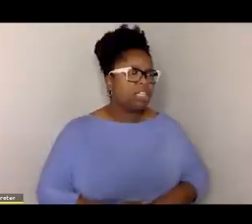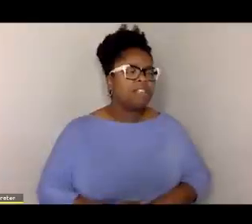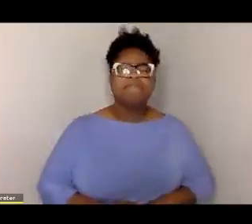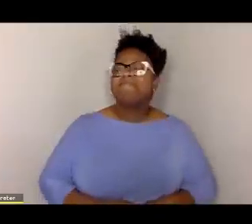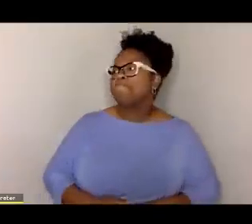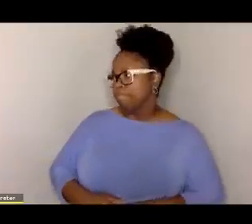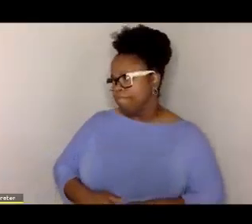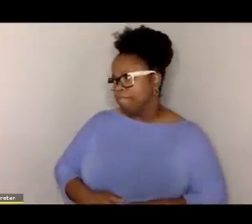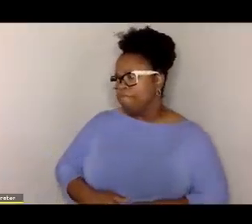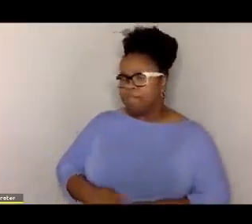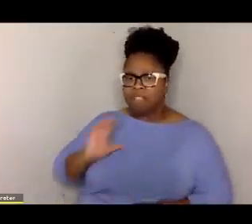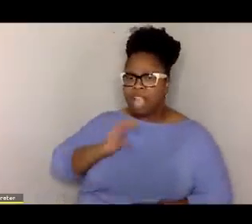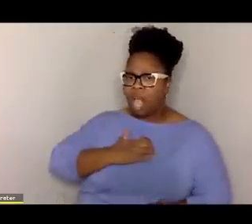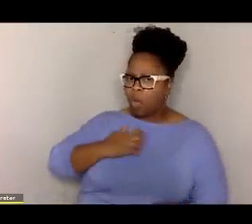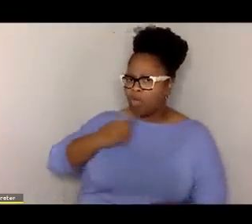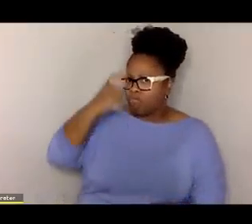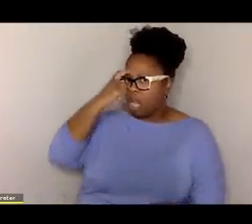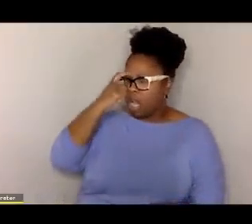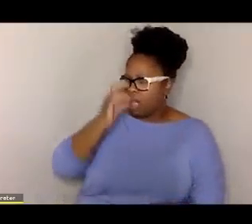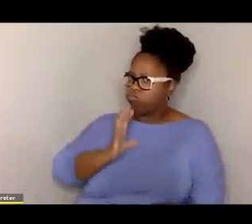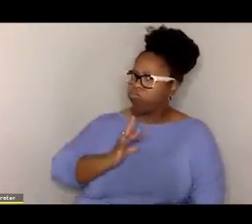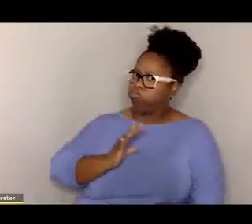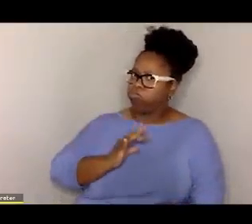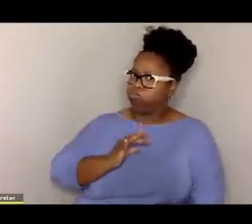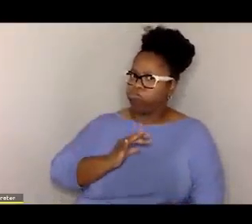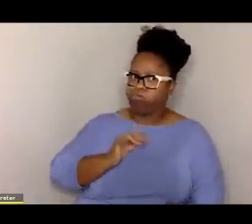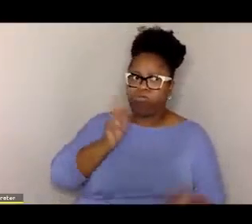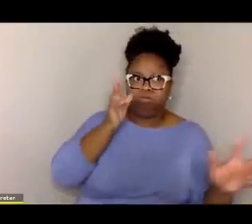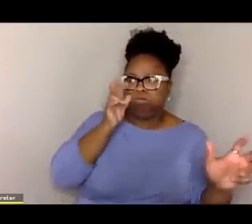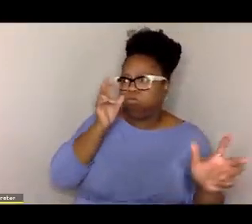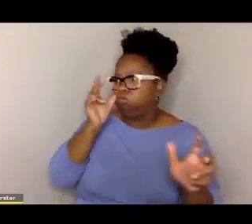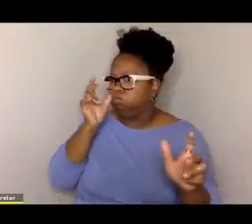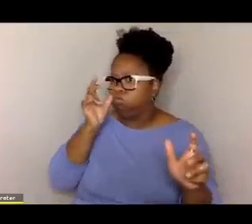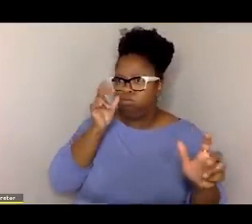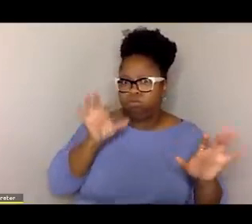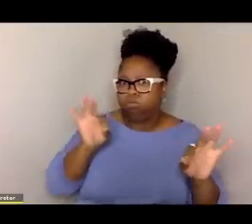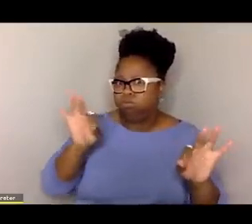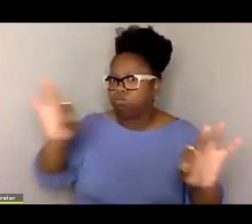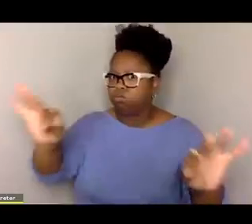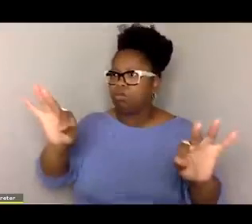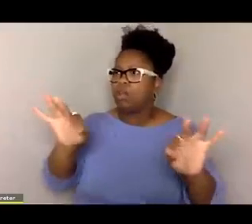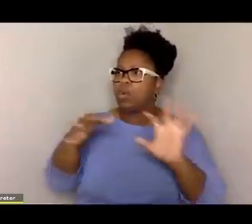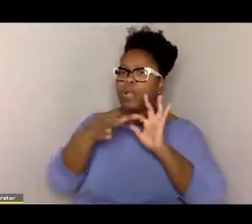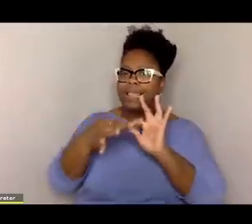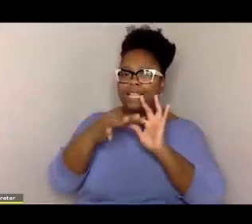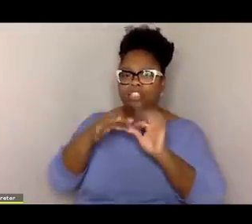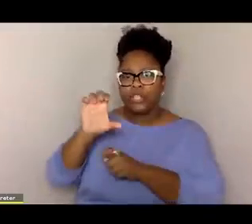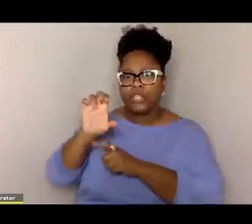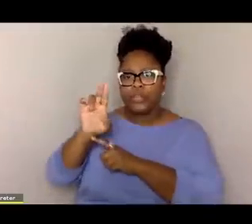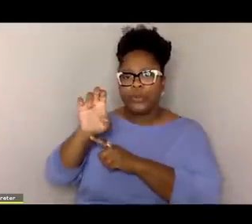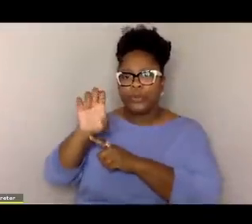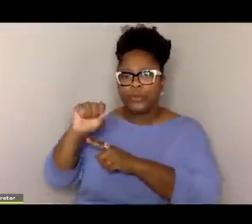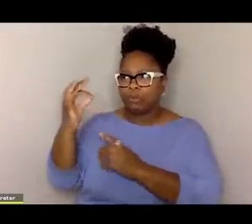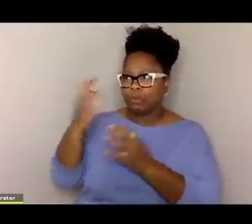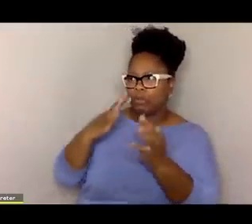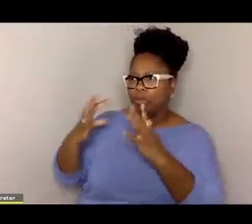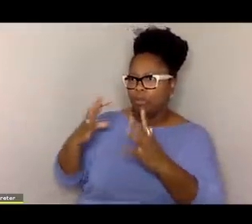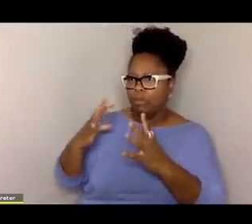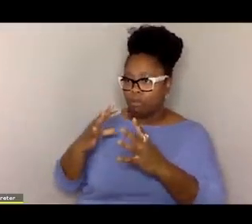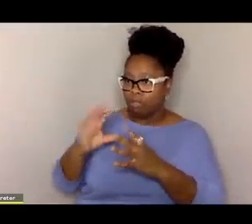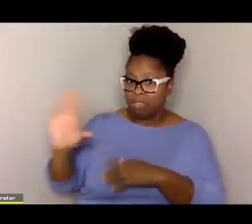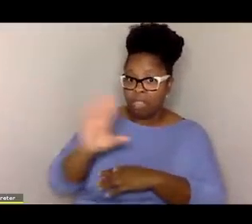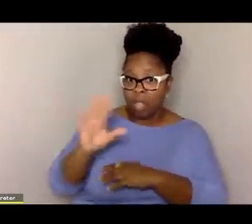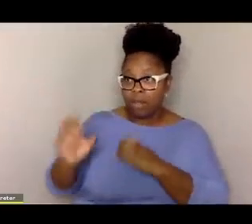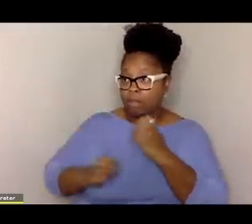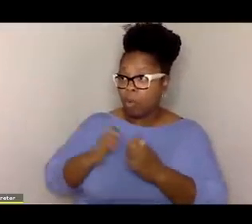It's biology. Our brains are exquisitely attuned to the relational cues that other people are giving. We're